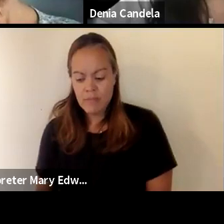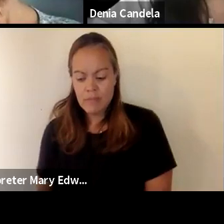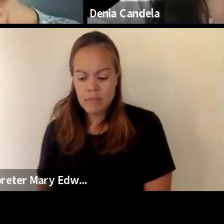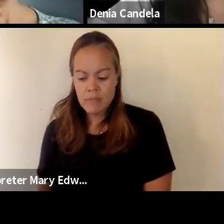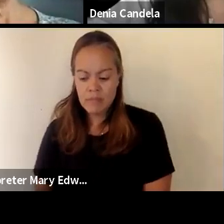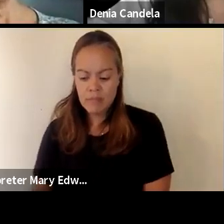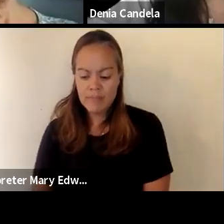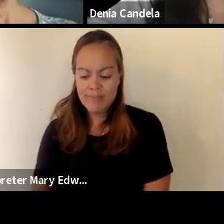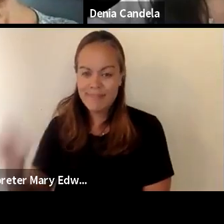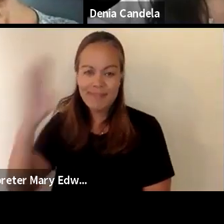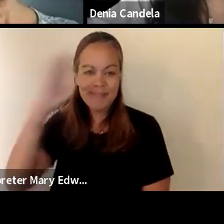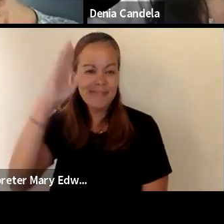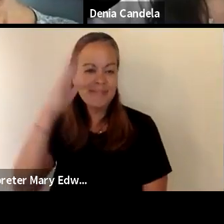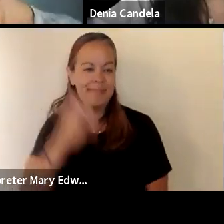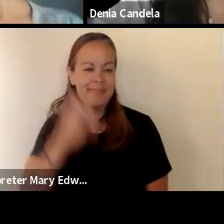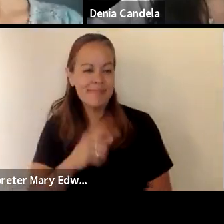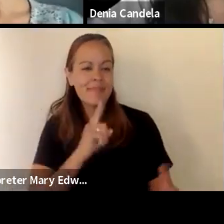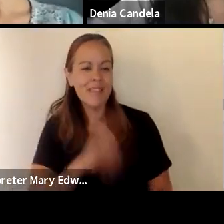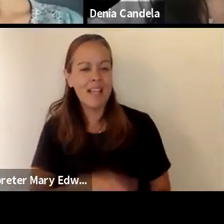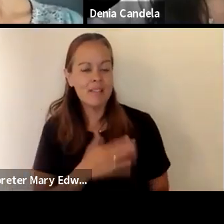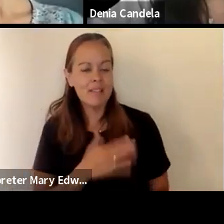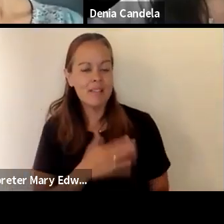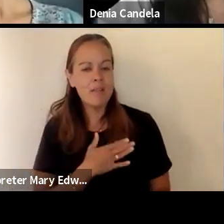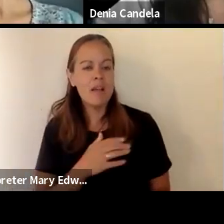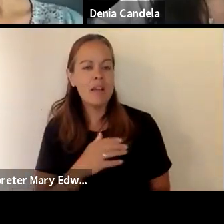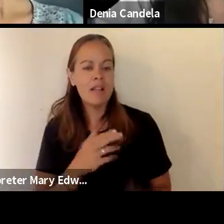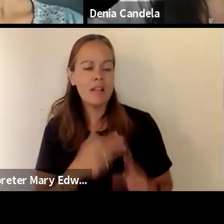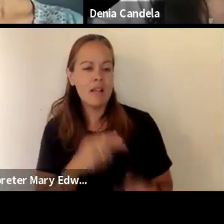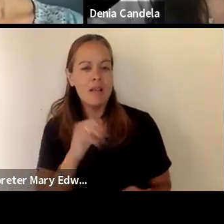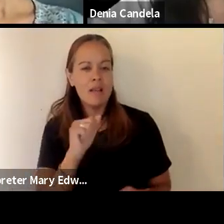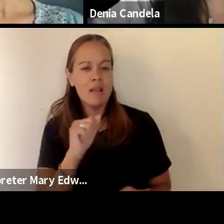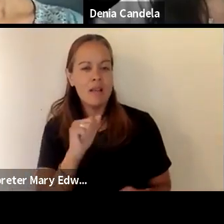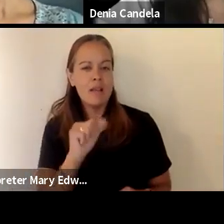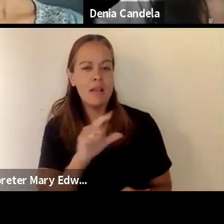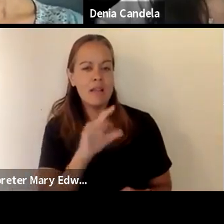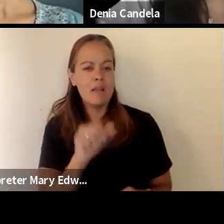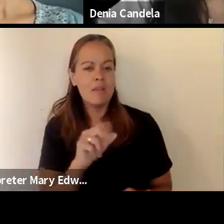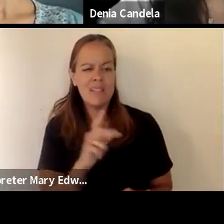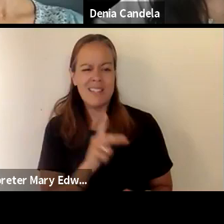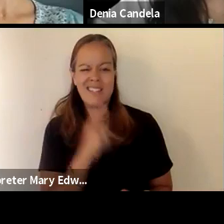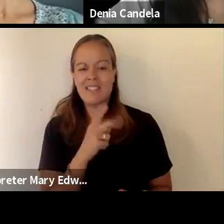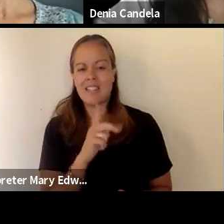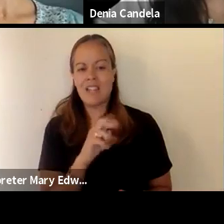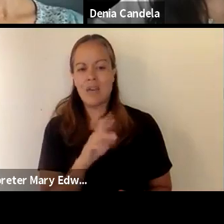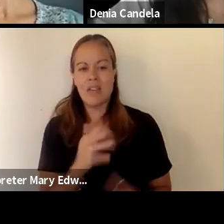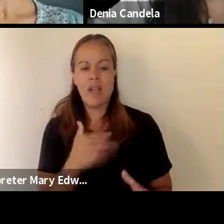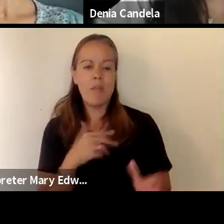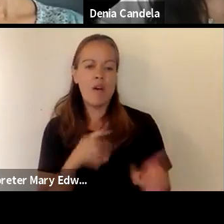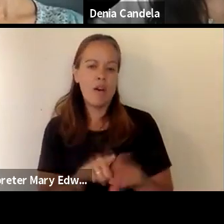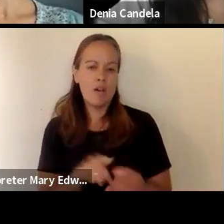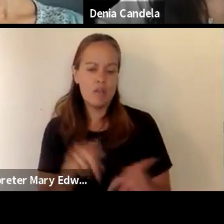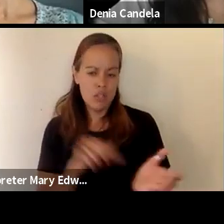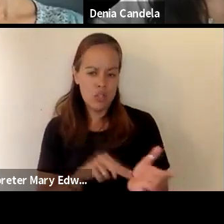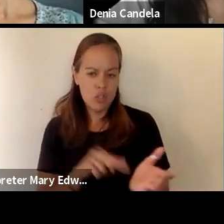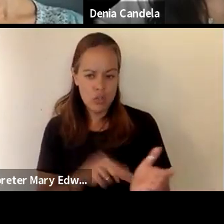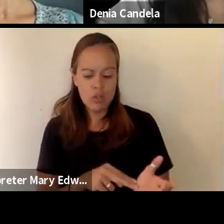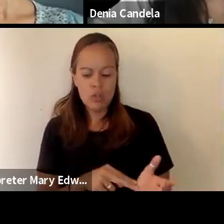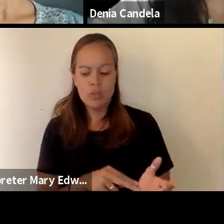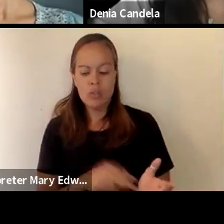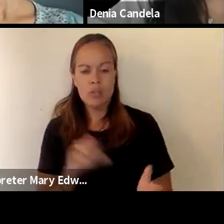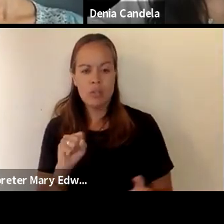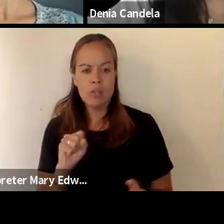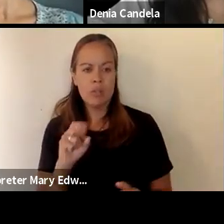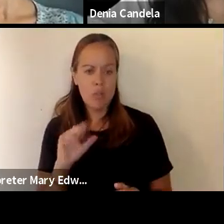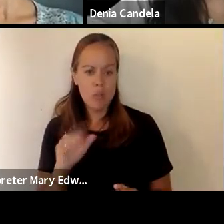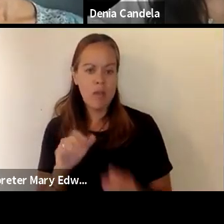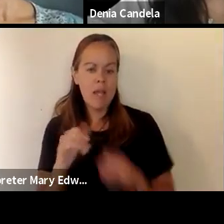hi everyone i can answer this one my name is alia even though it says cure there um i'm also a nurse on the sonoma county department